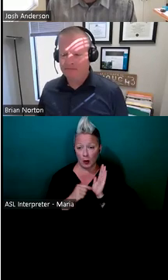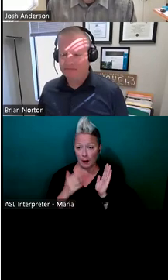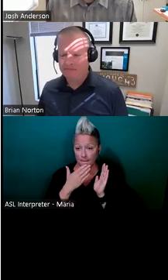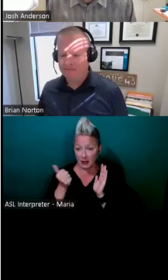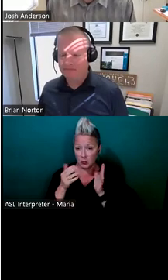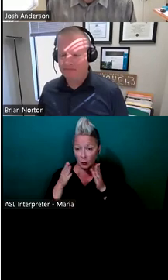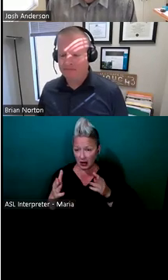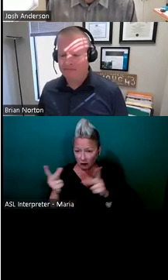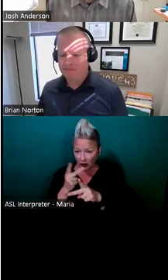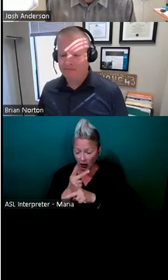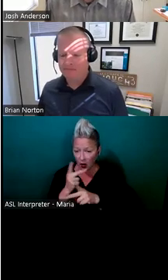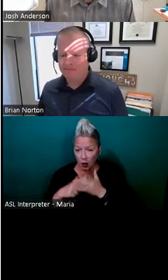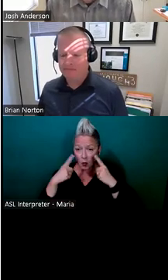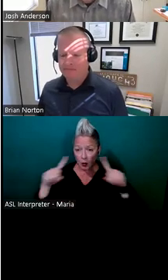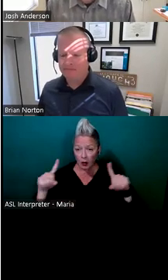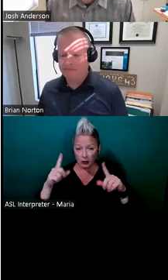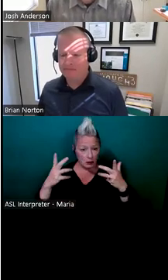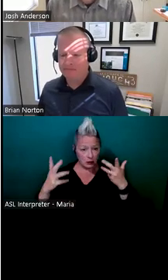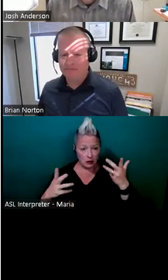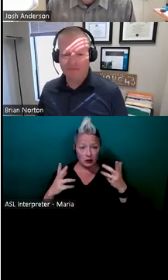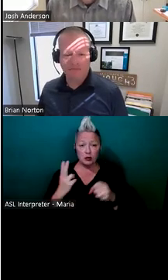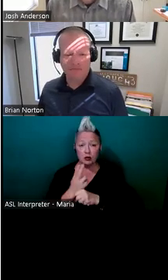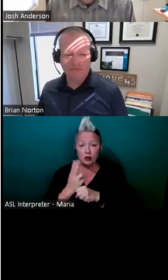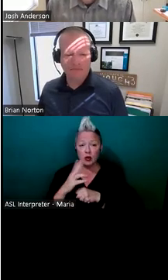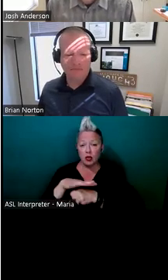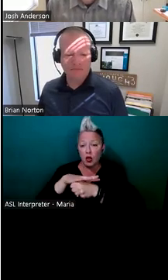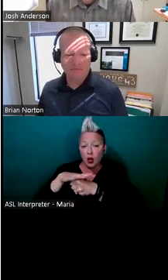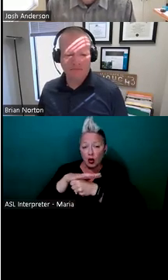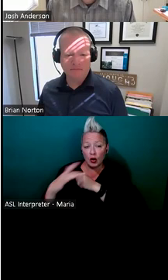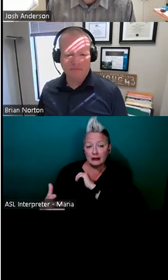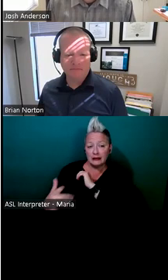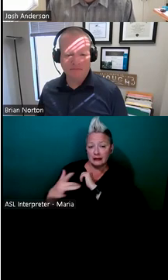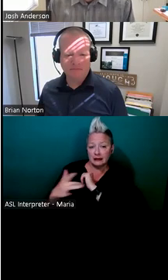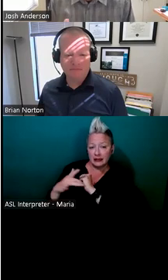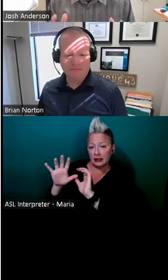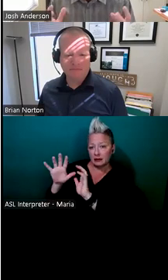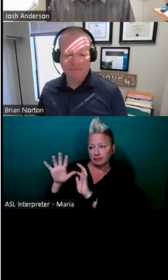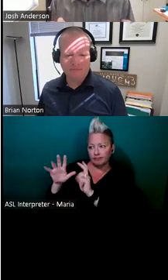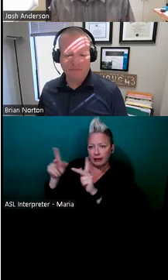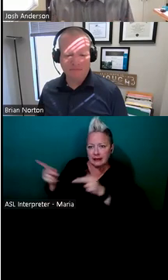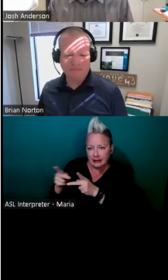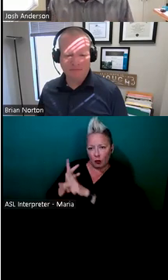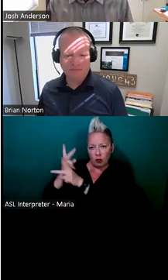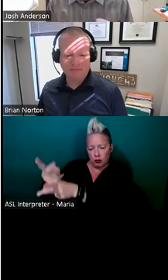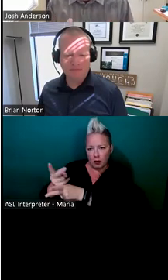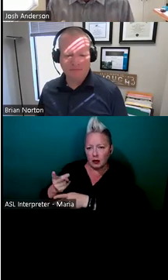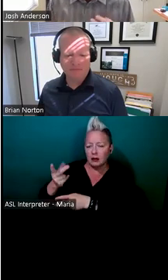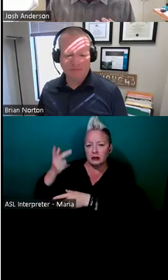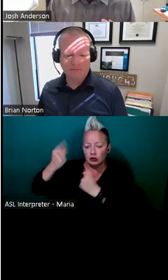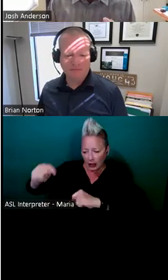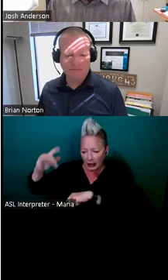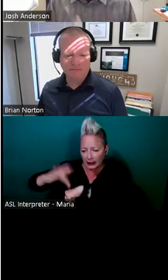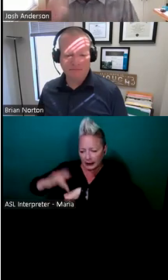use the local tech acts to really try out different accommodations, to be able to get things in someone's hands,